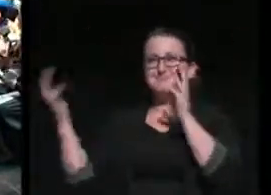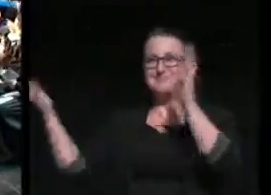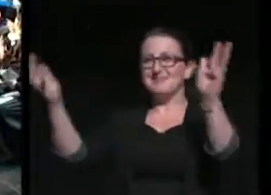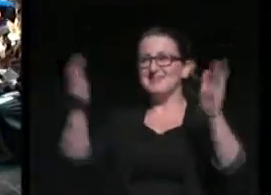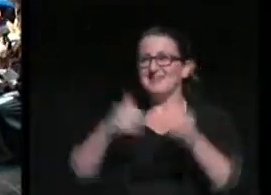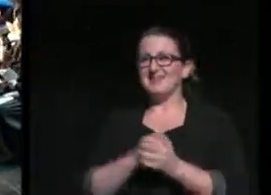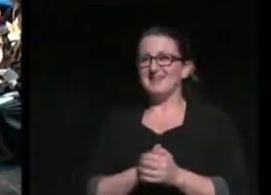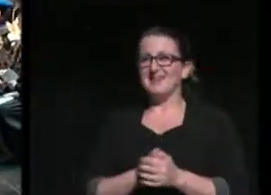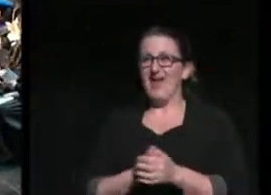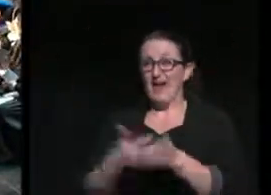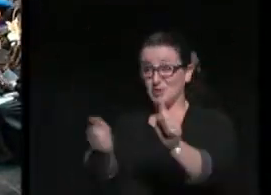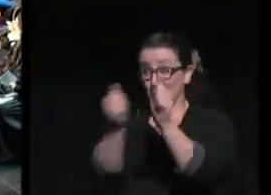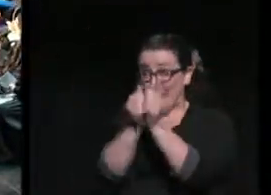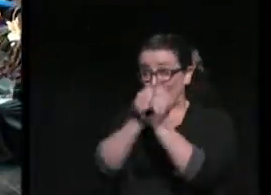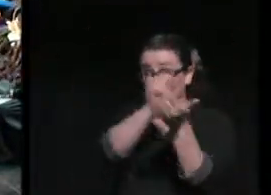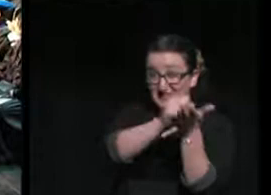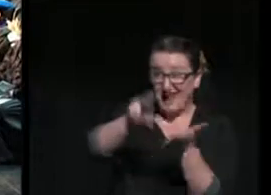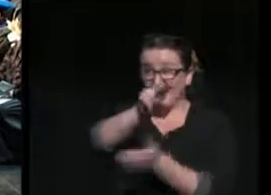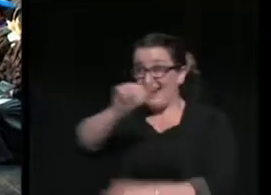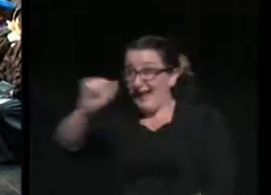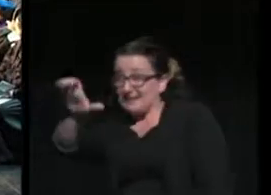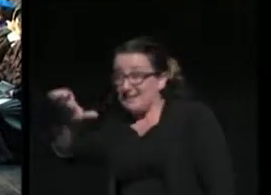And together it really rocks.